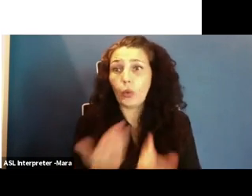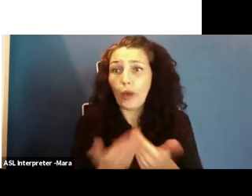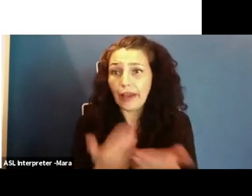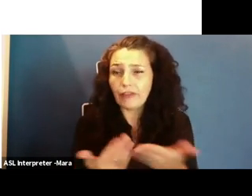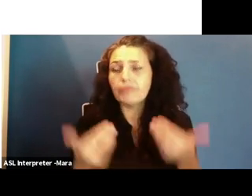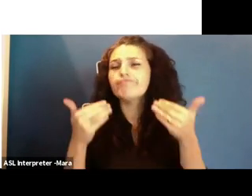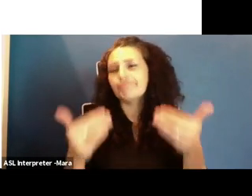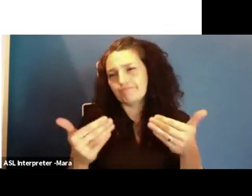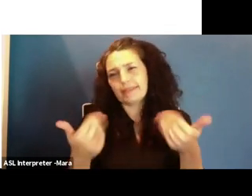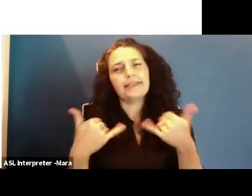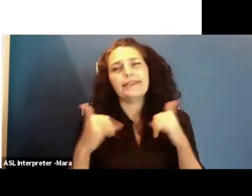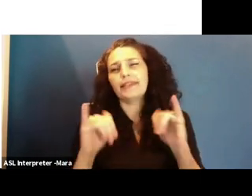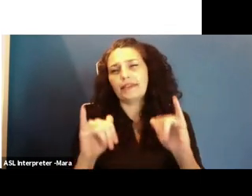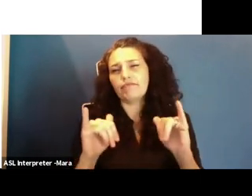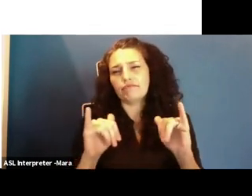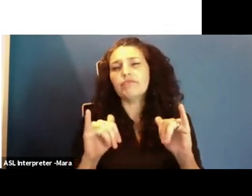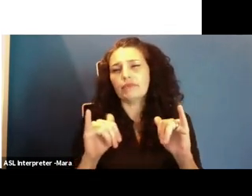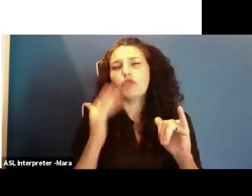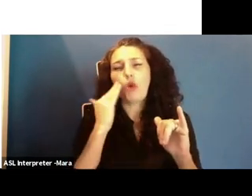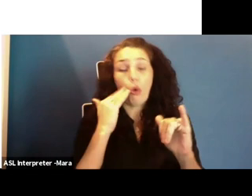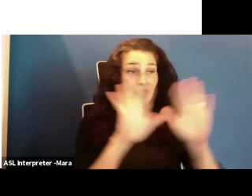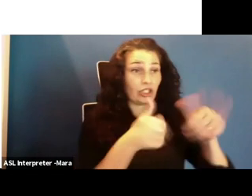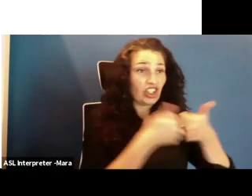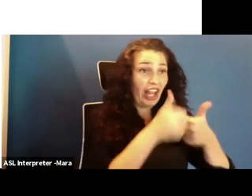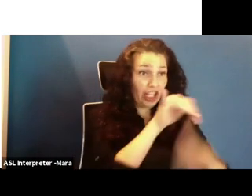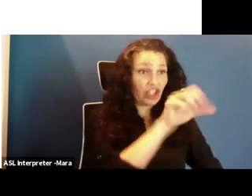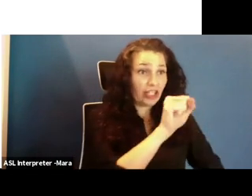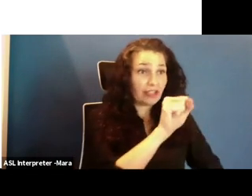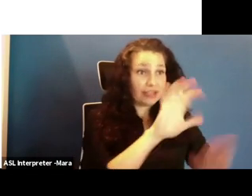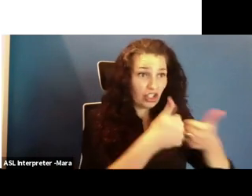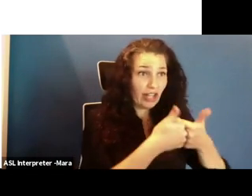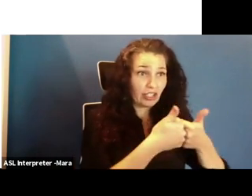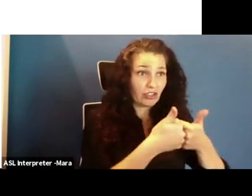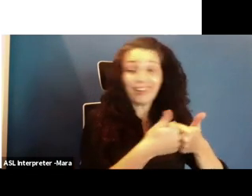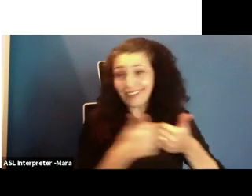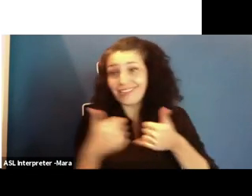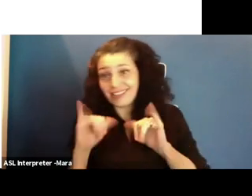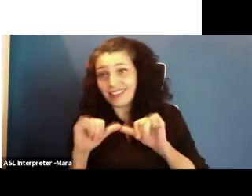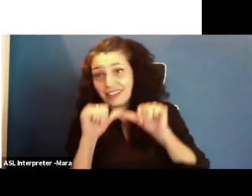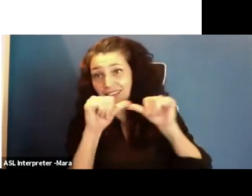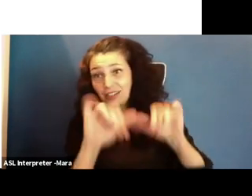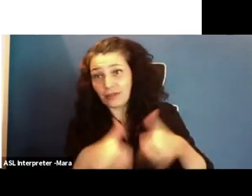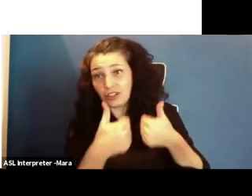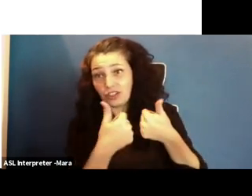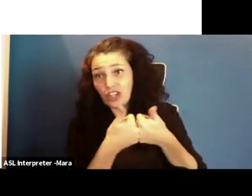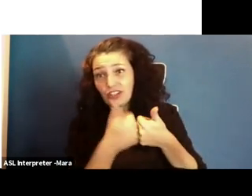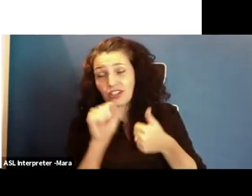persevere. I have. But it was challenging at the time and it still is challenging. Being judged,